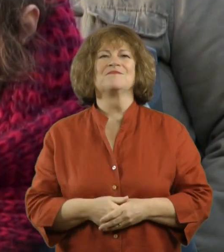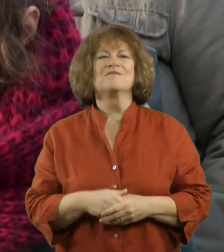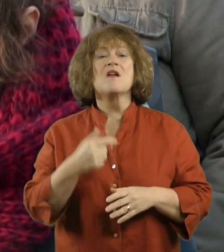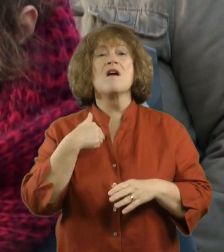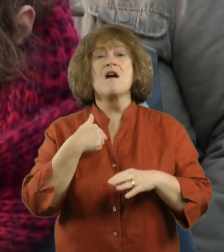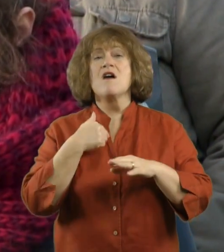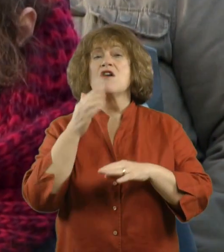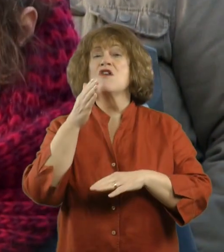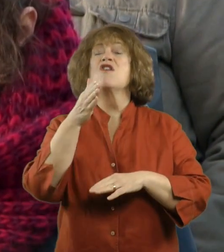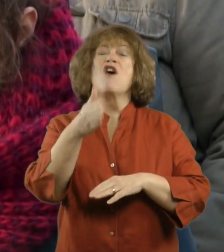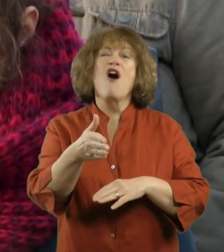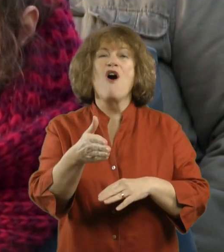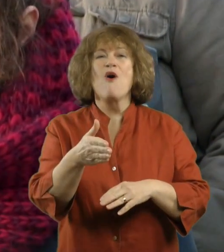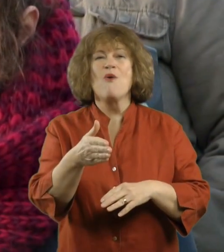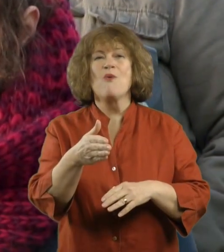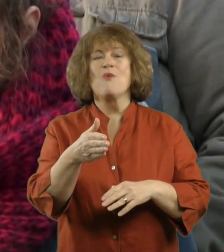I go.